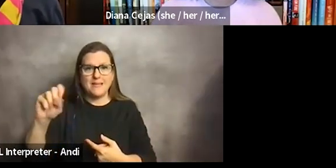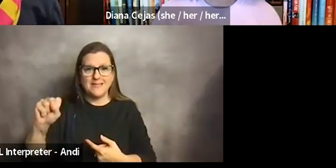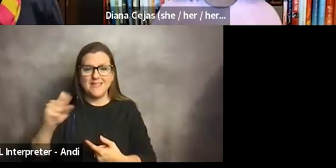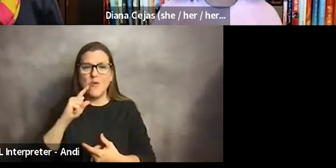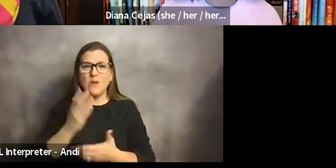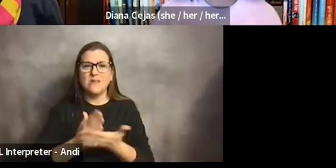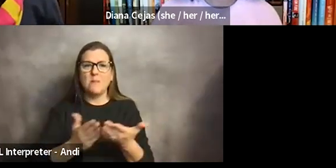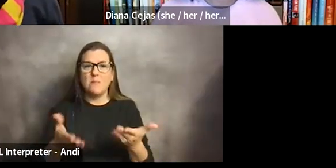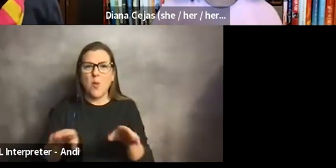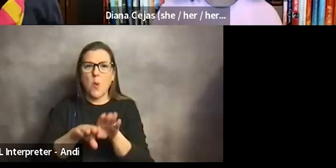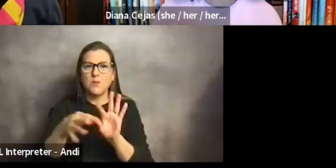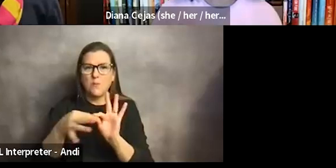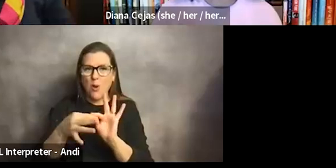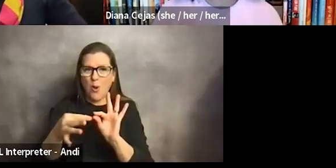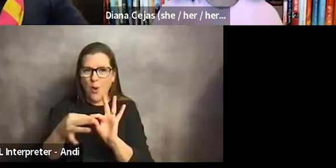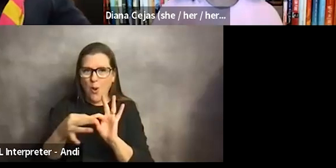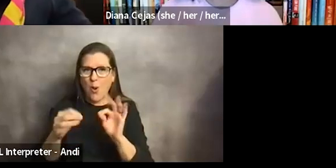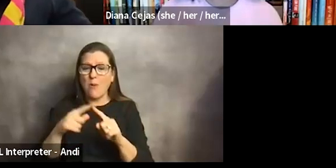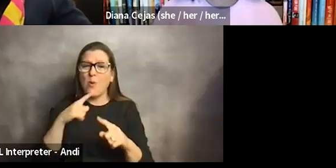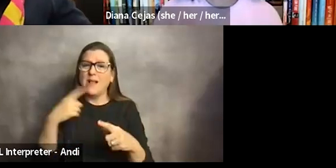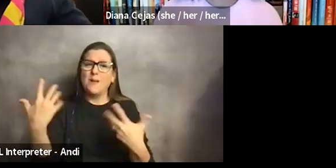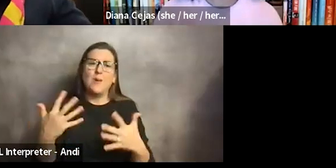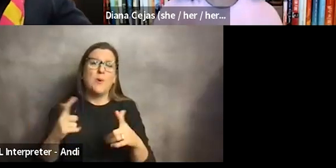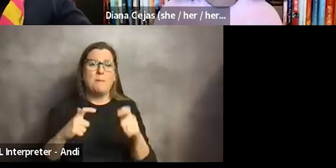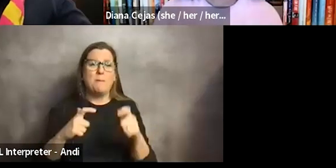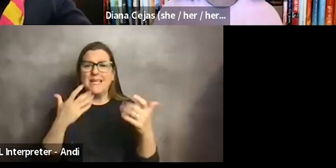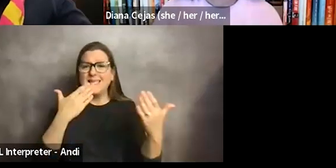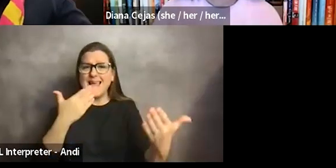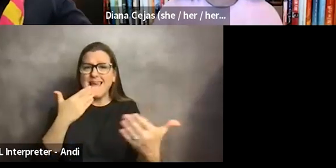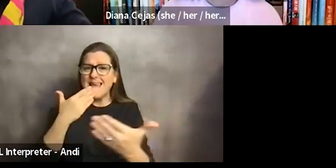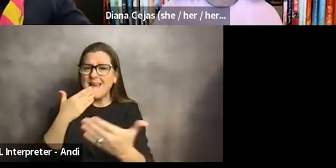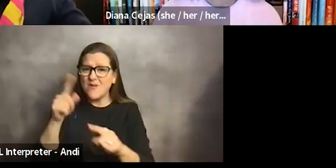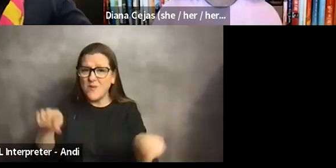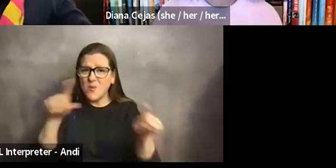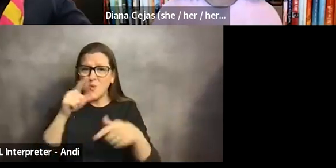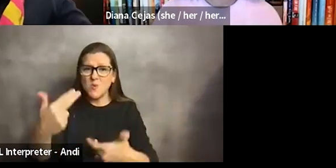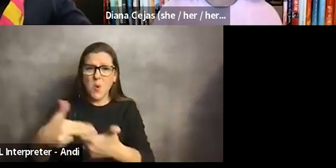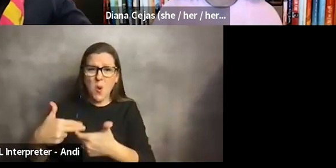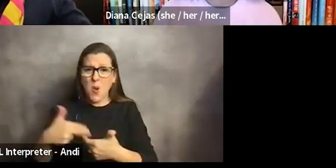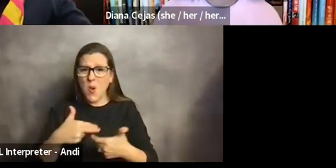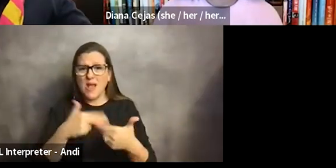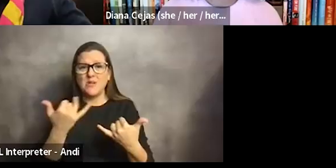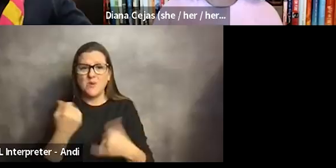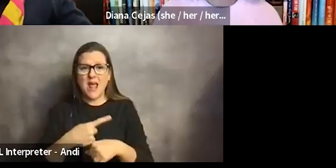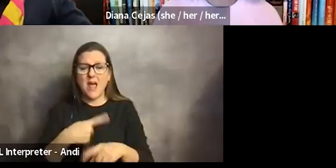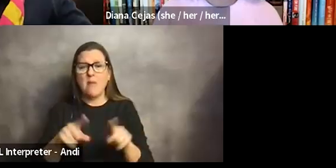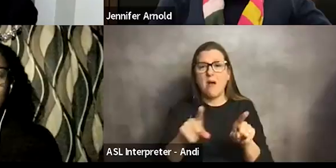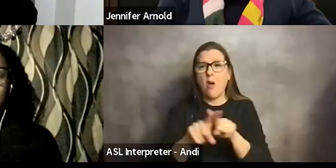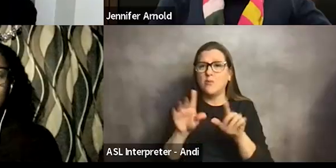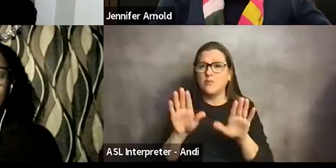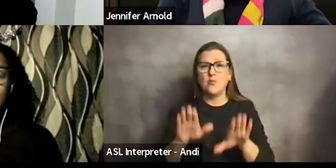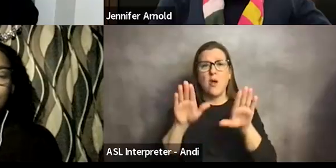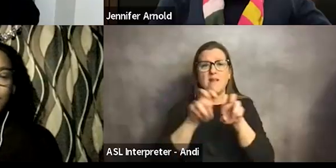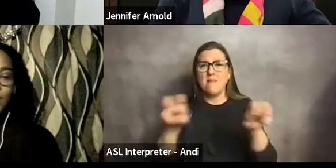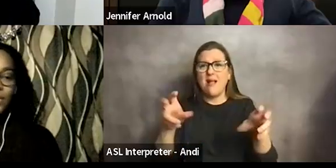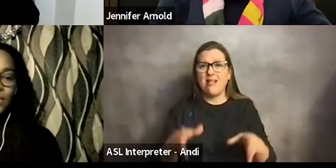remarks. But I do want to give a huge thank you, not only to all of you guys who joined us today, but to our wonderful panelists, you